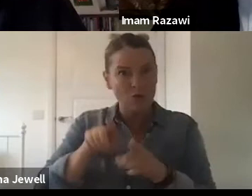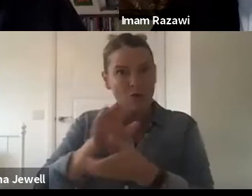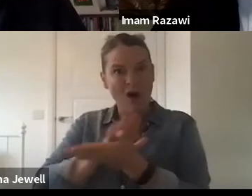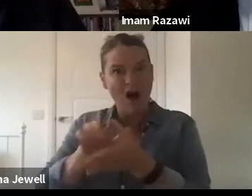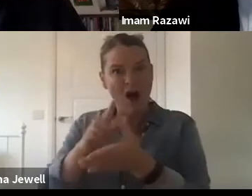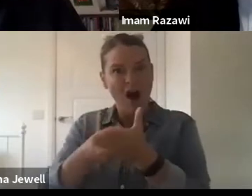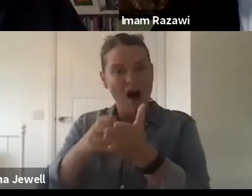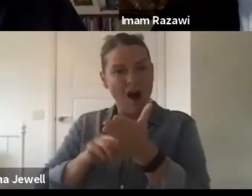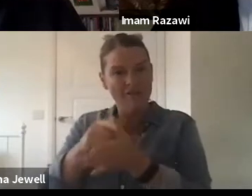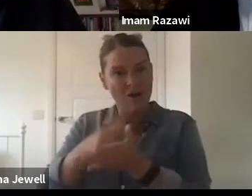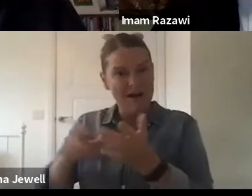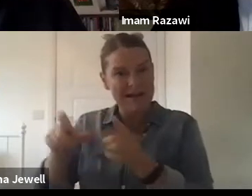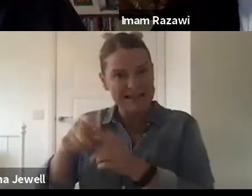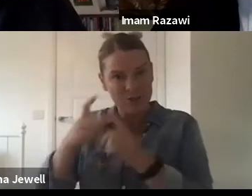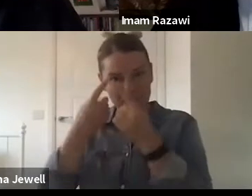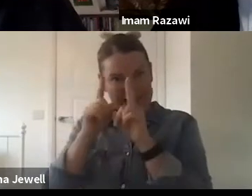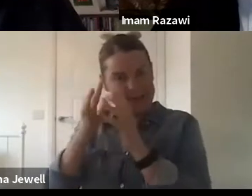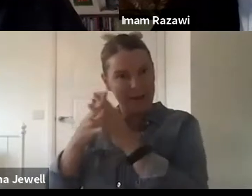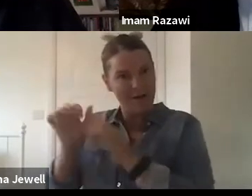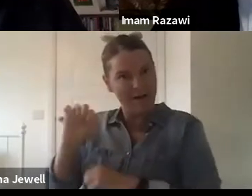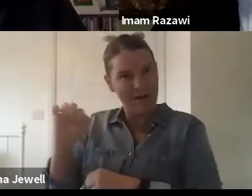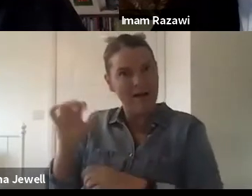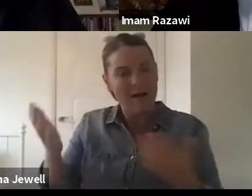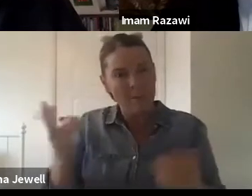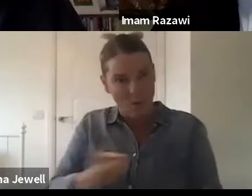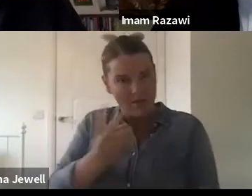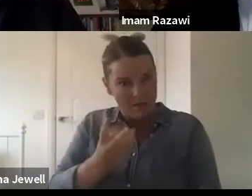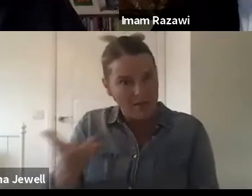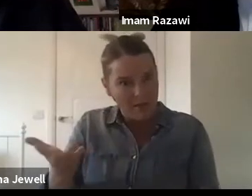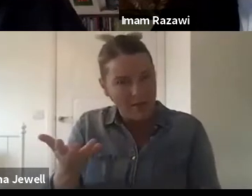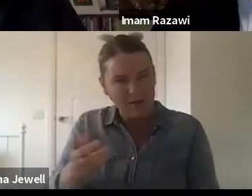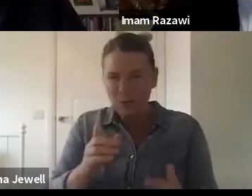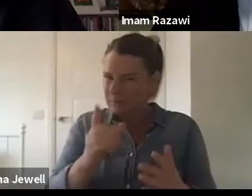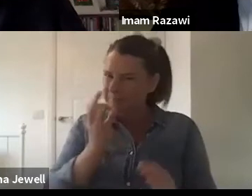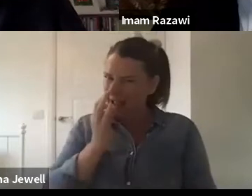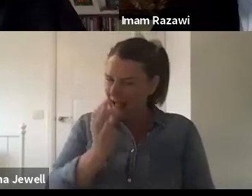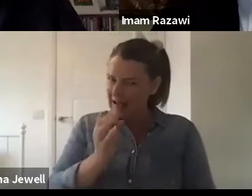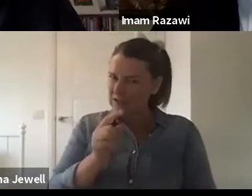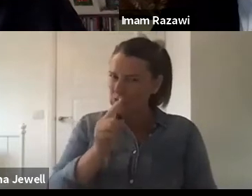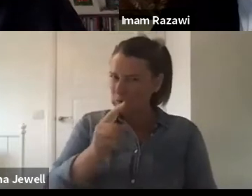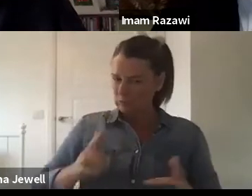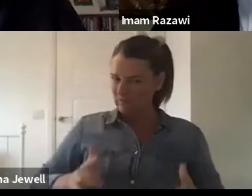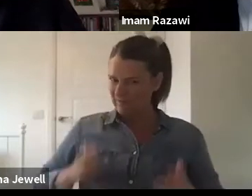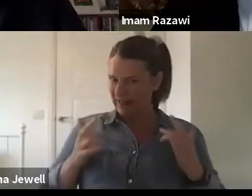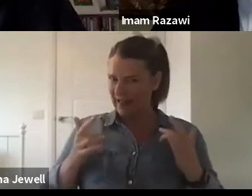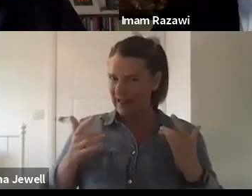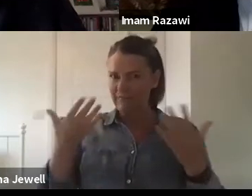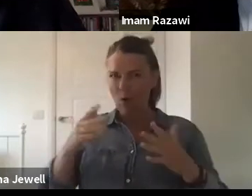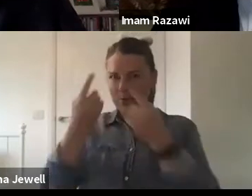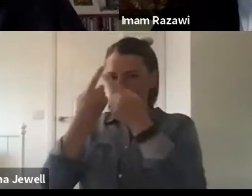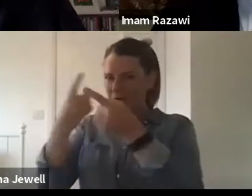What, in your view, is happening in terms of that relationship between cities and universities? And